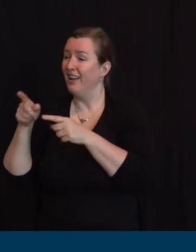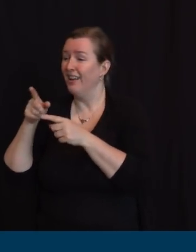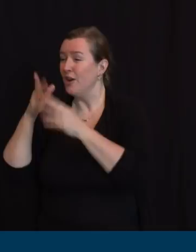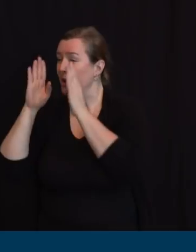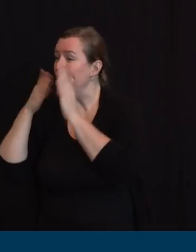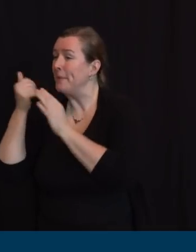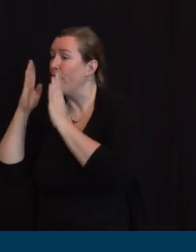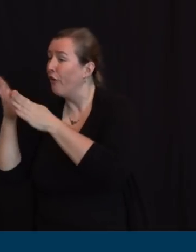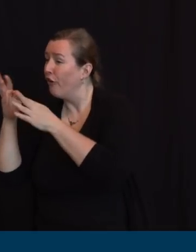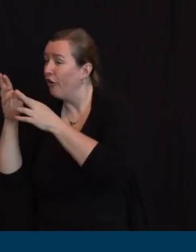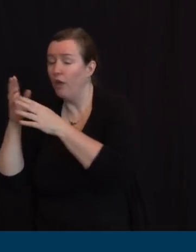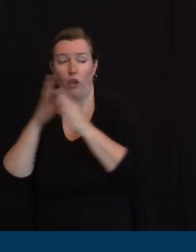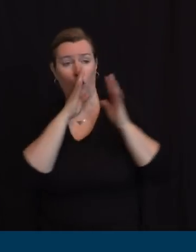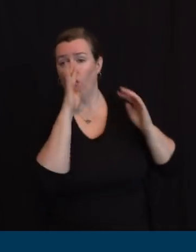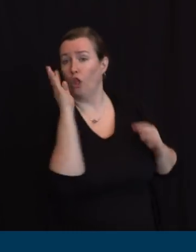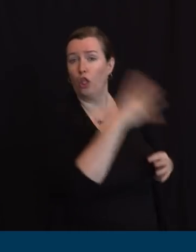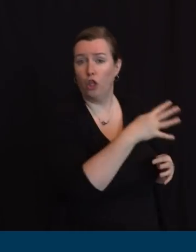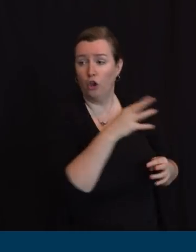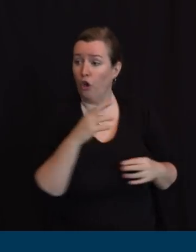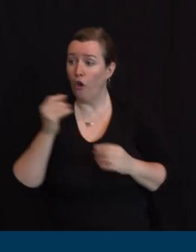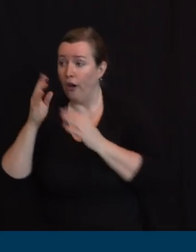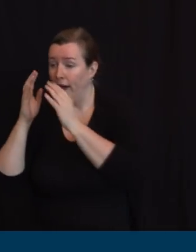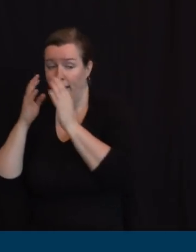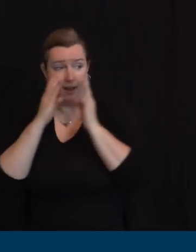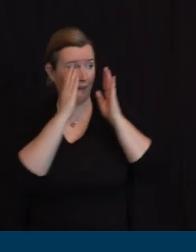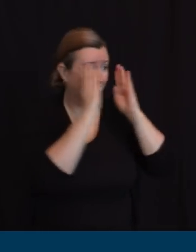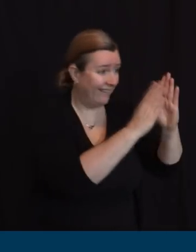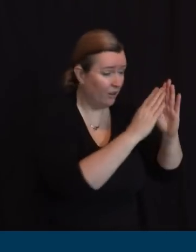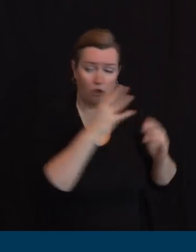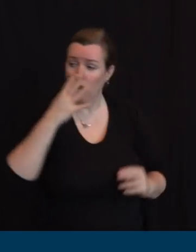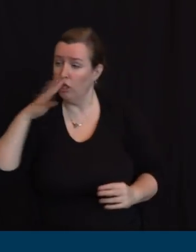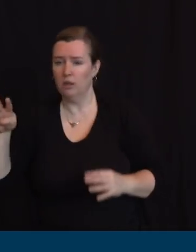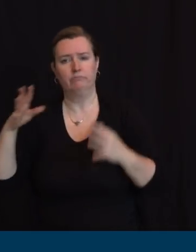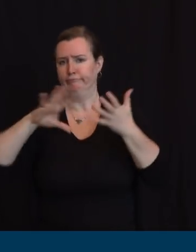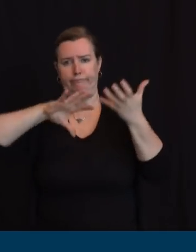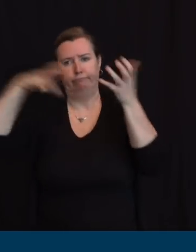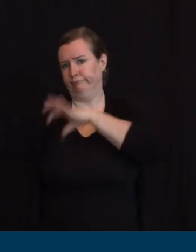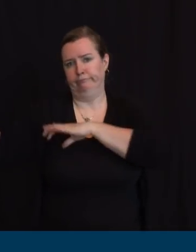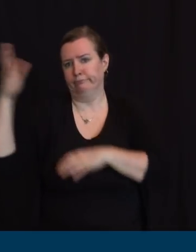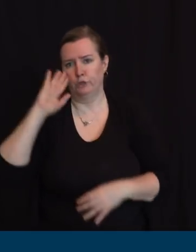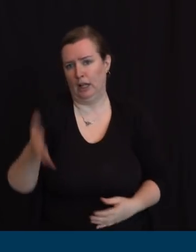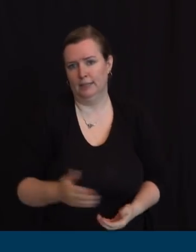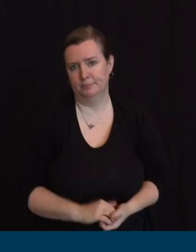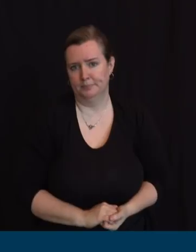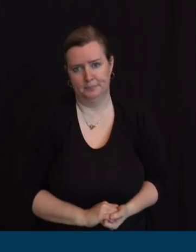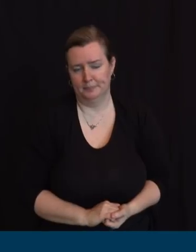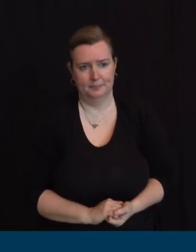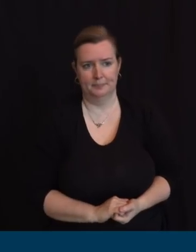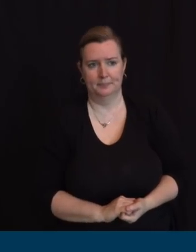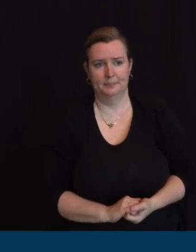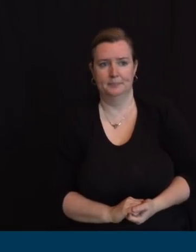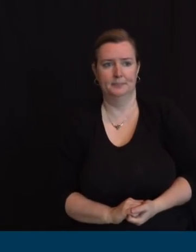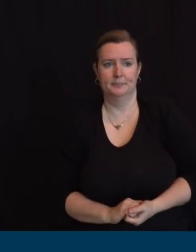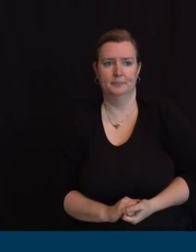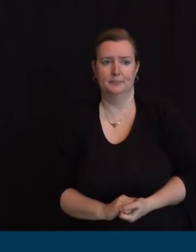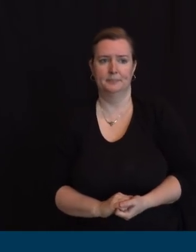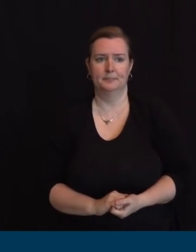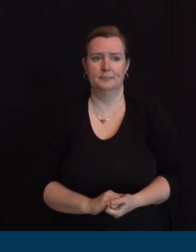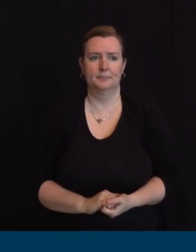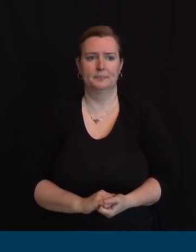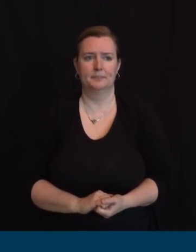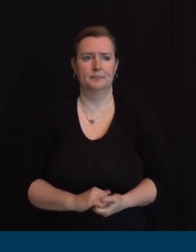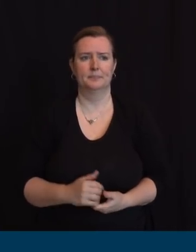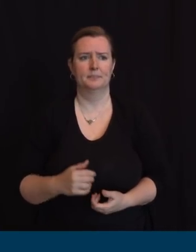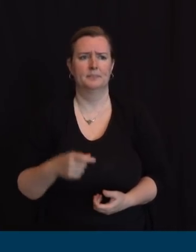that from Judy. I was wondering, was it the Charles Lawton mutiny on the bounty or the Marlon Brando mutiny on the bounty? I